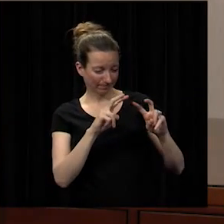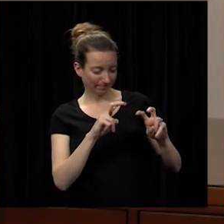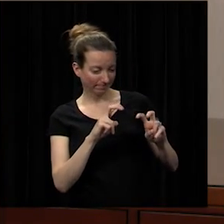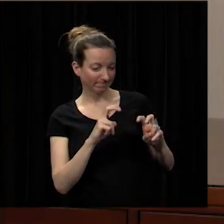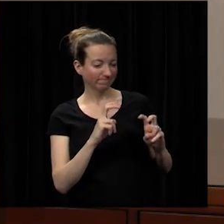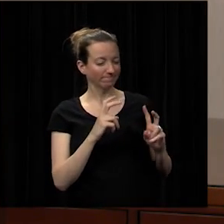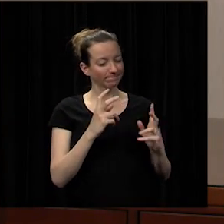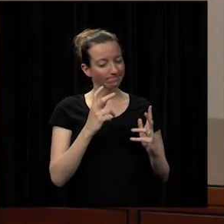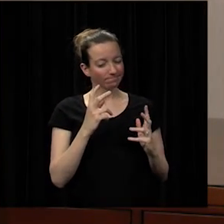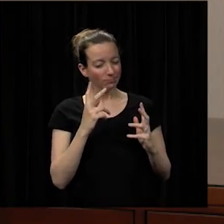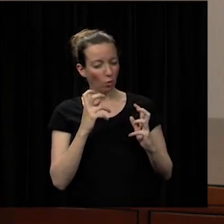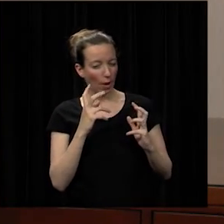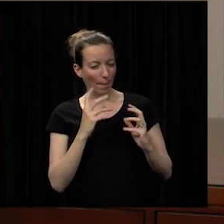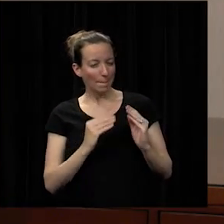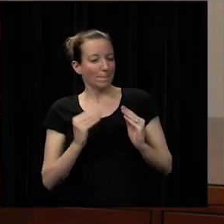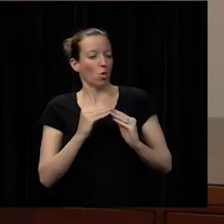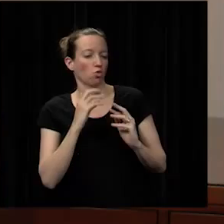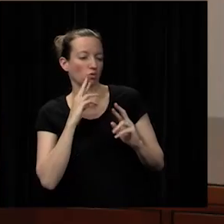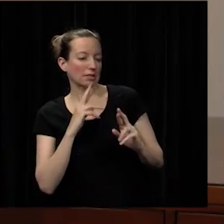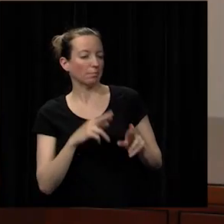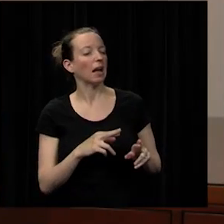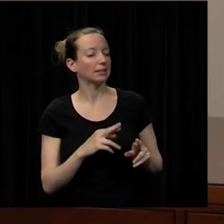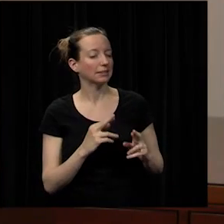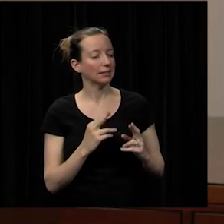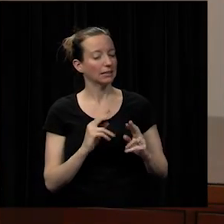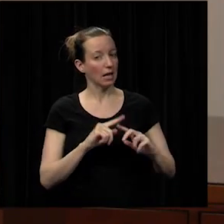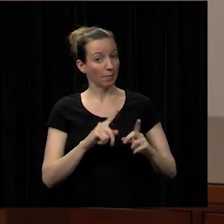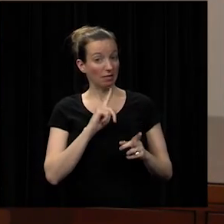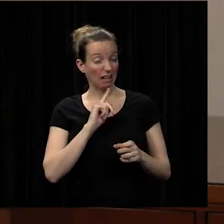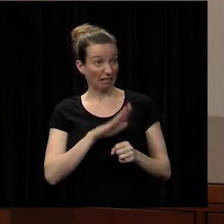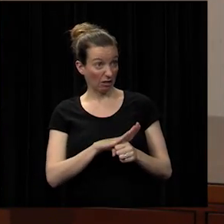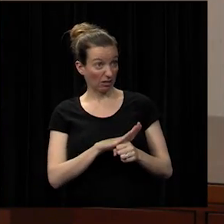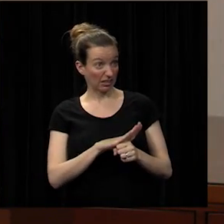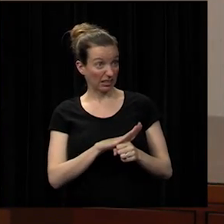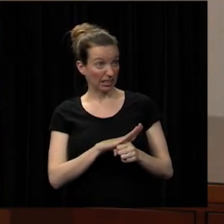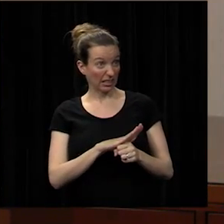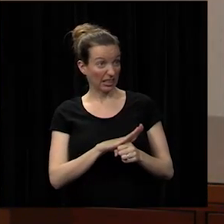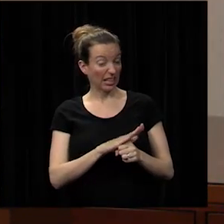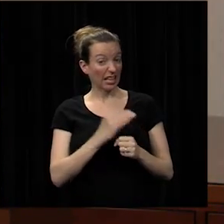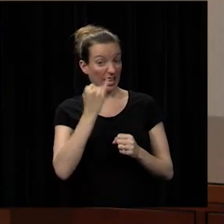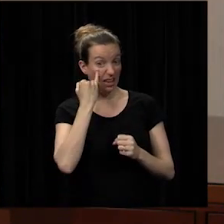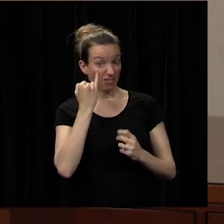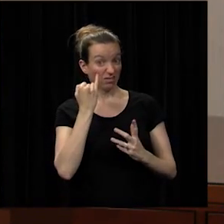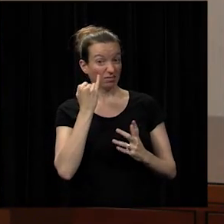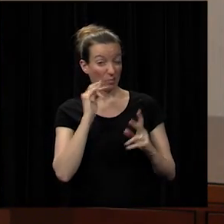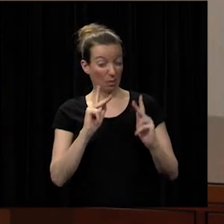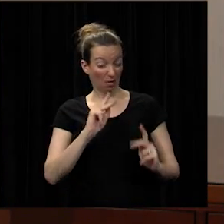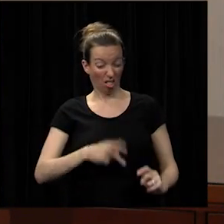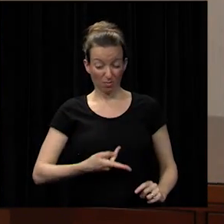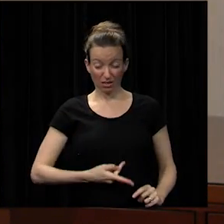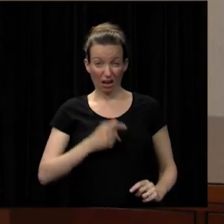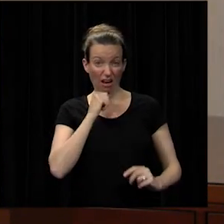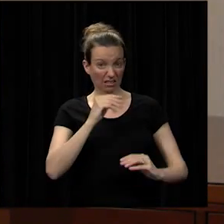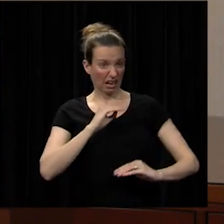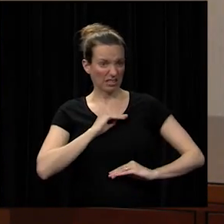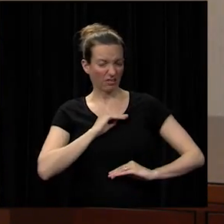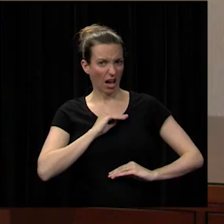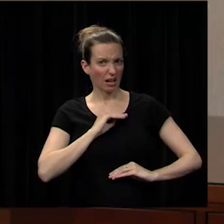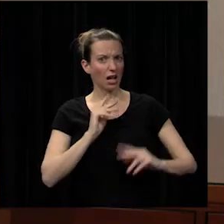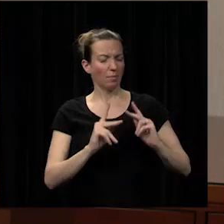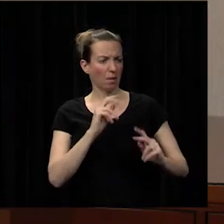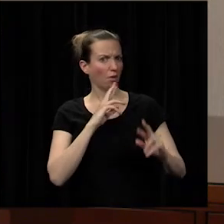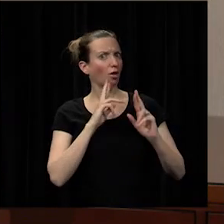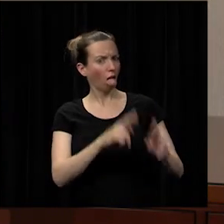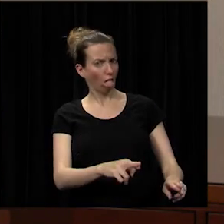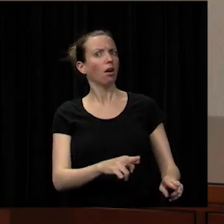results and to the survey but i guarantee if there was a lot of dissatisfaction we would have very high responses so i